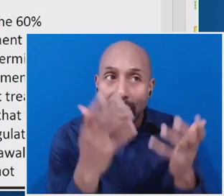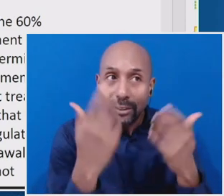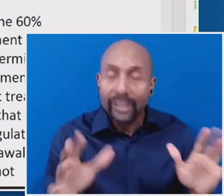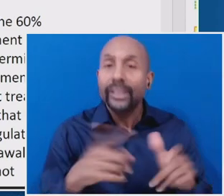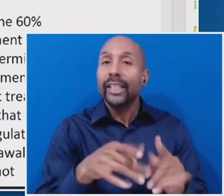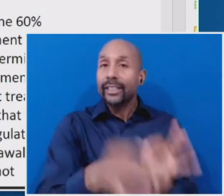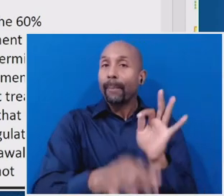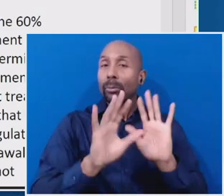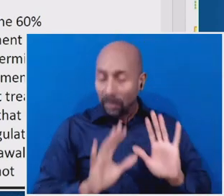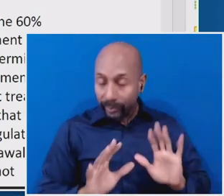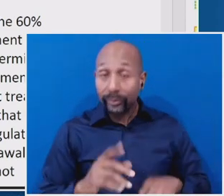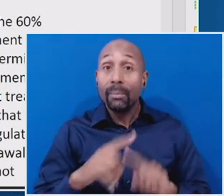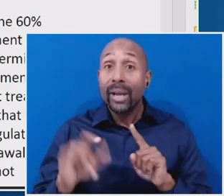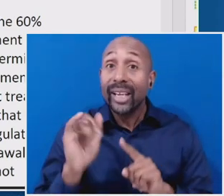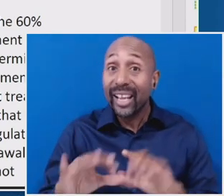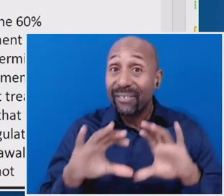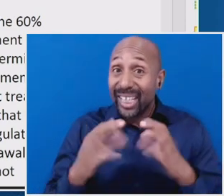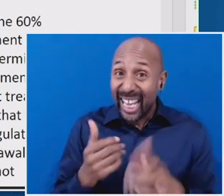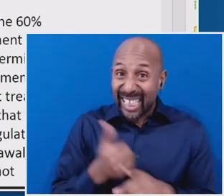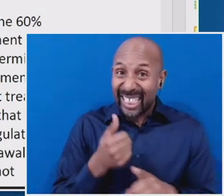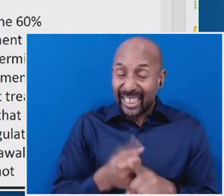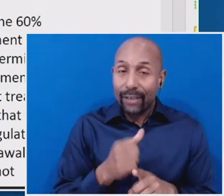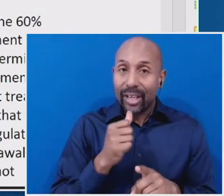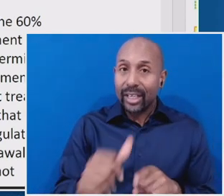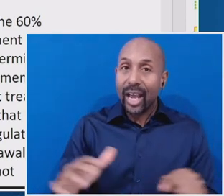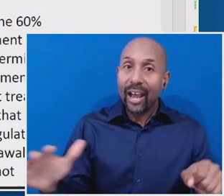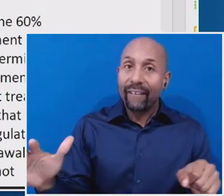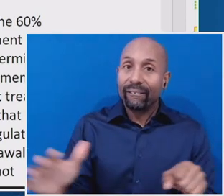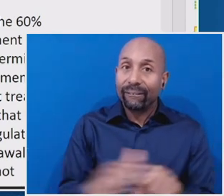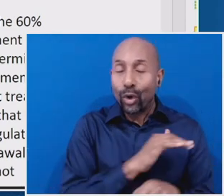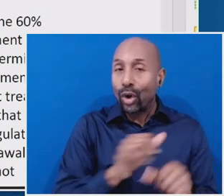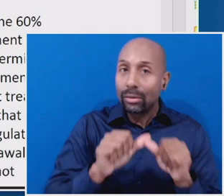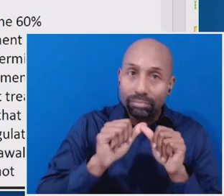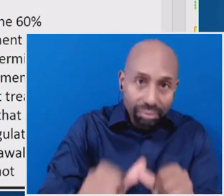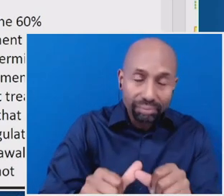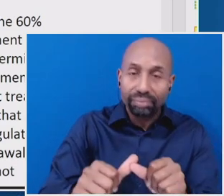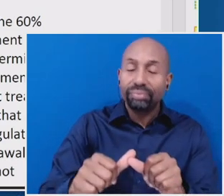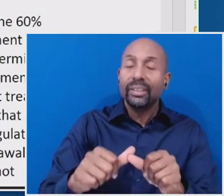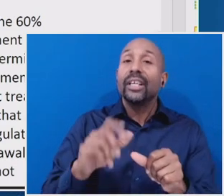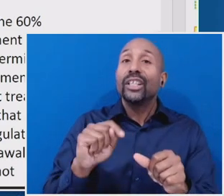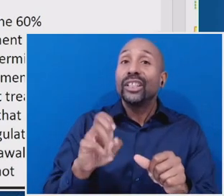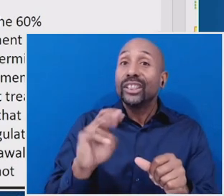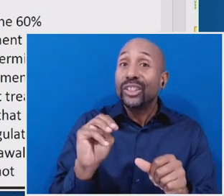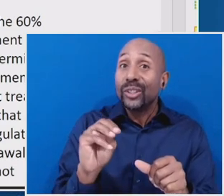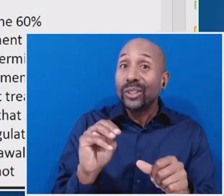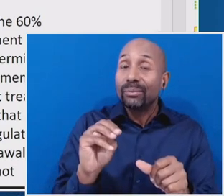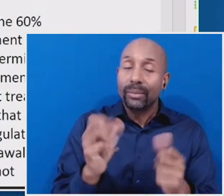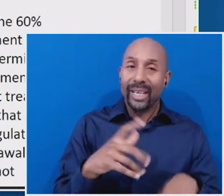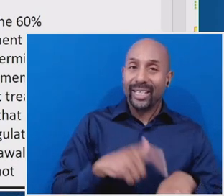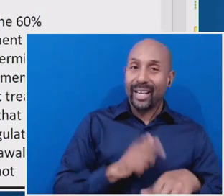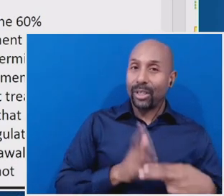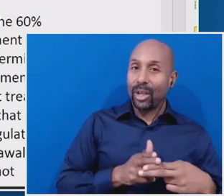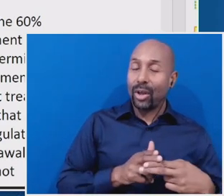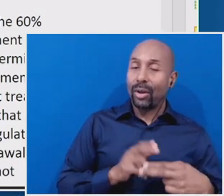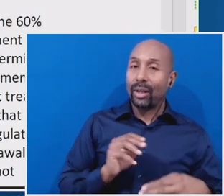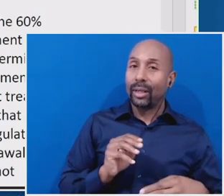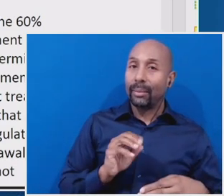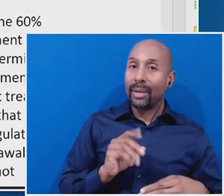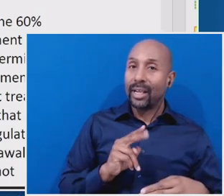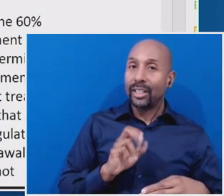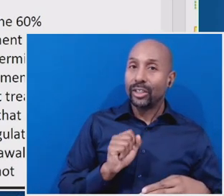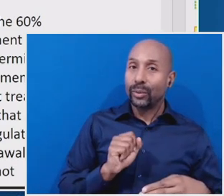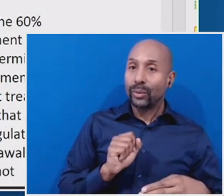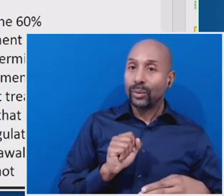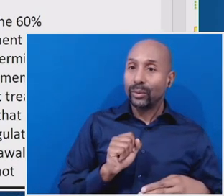span the entire term, uh, often called modules, uh, and, and formally called modules in an R2-T4 context. Uh,